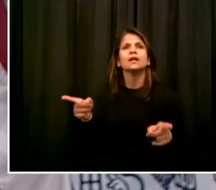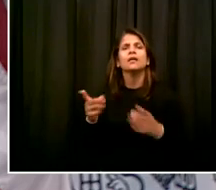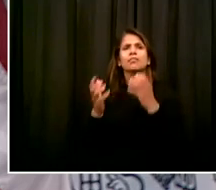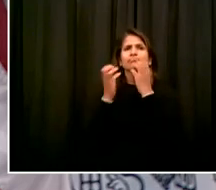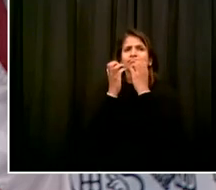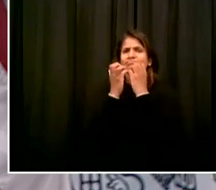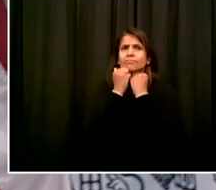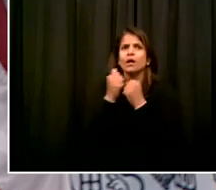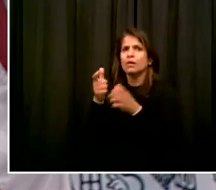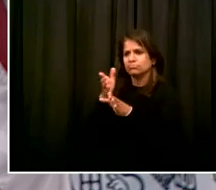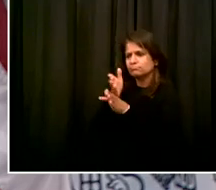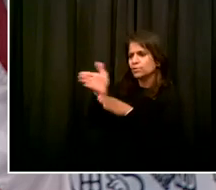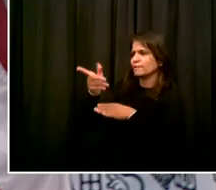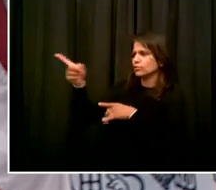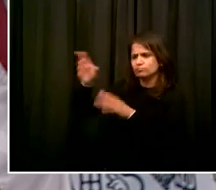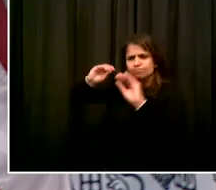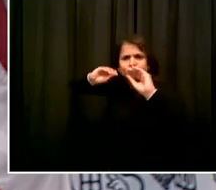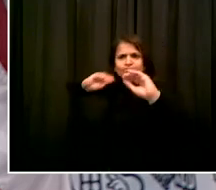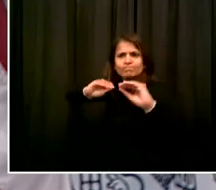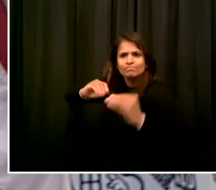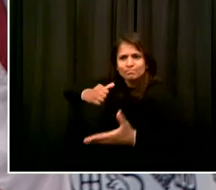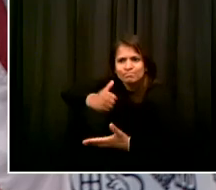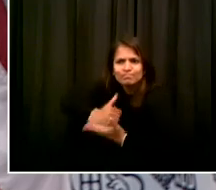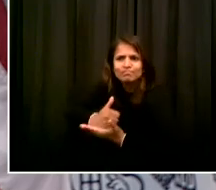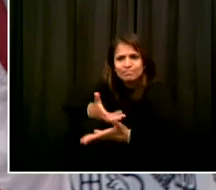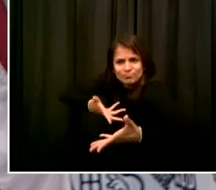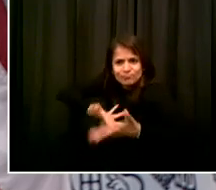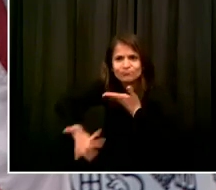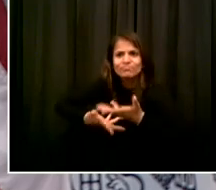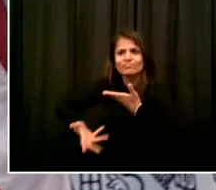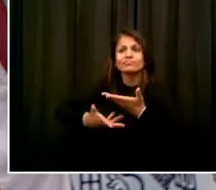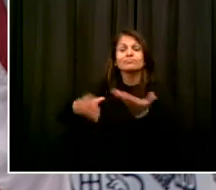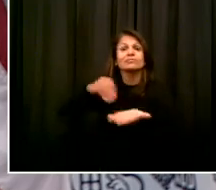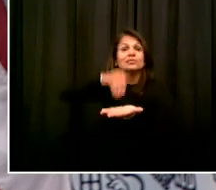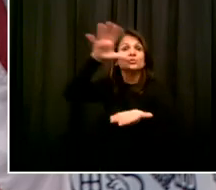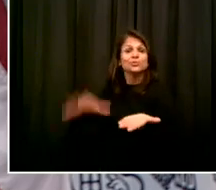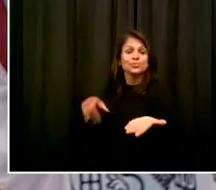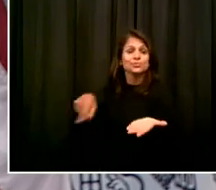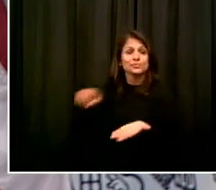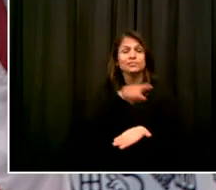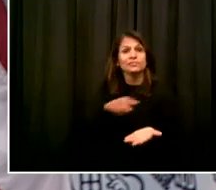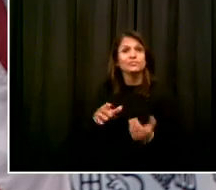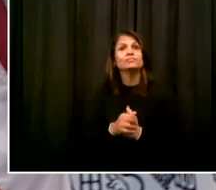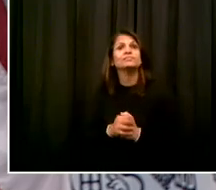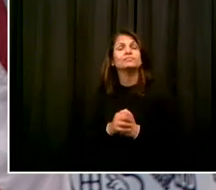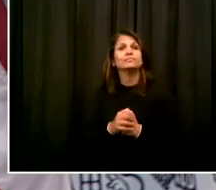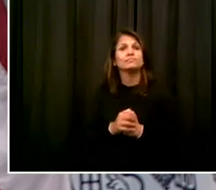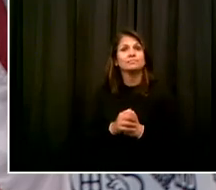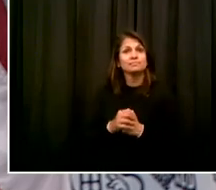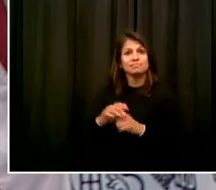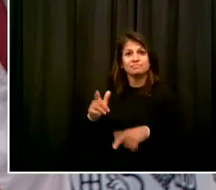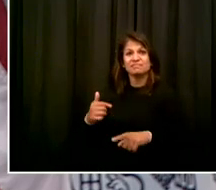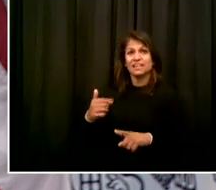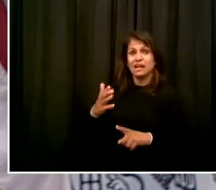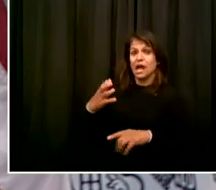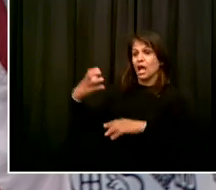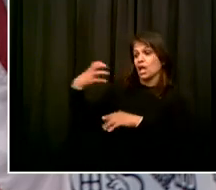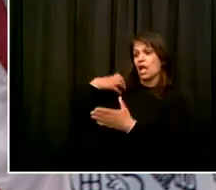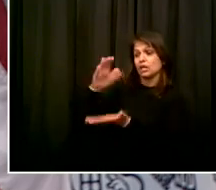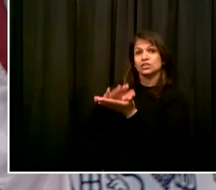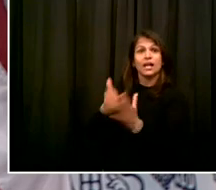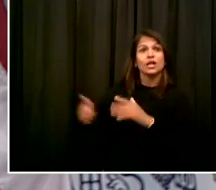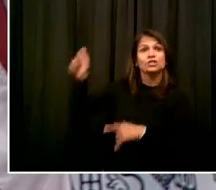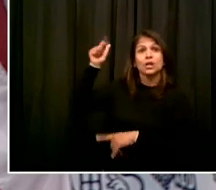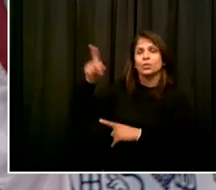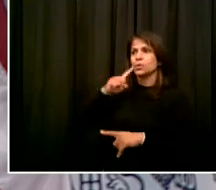why the Chancellor and I have been so adamant about the value of bringing kids back into school. Because so many